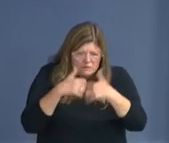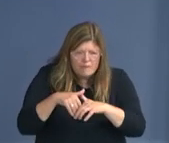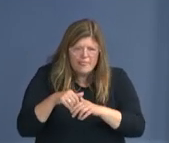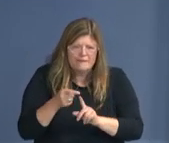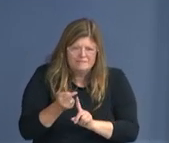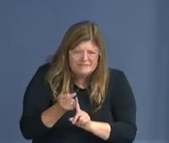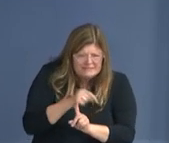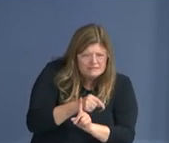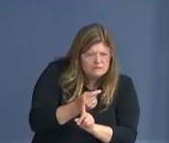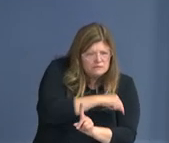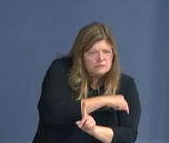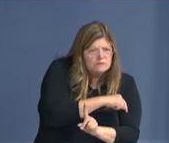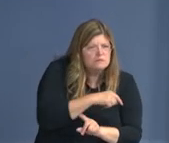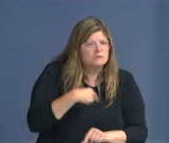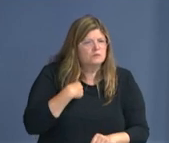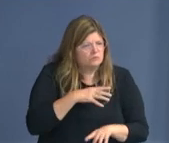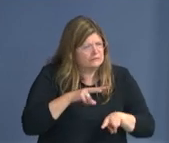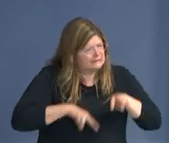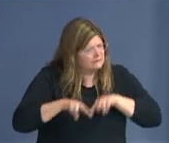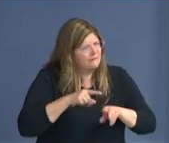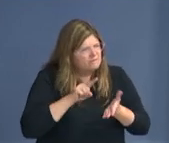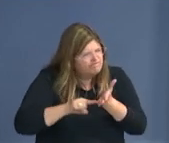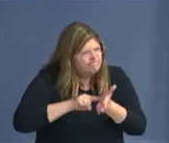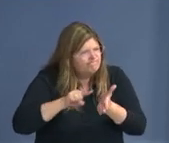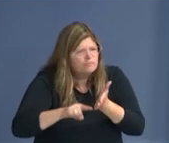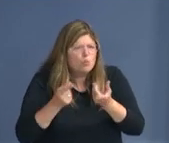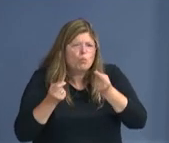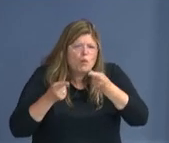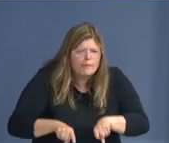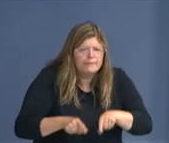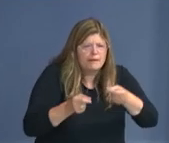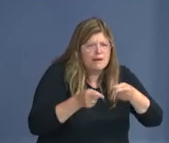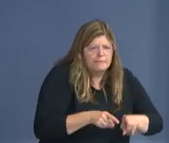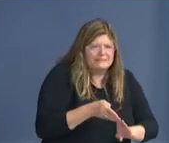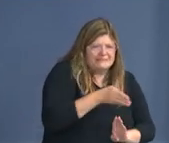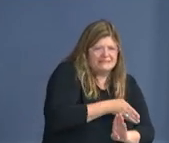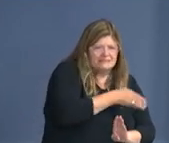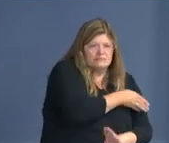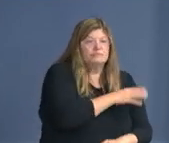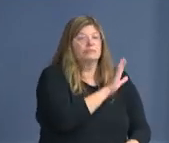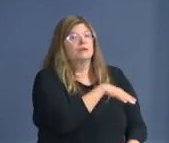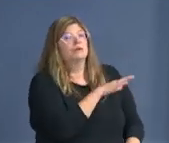Yes. Mayor Bowser, may I, I have a question for Dr. Nesbitt. Yes.